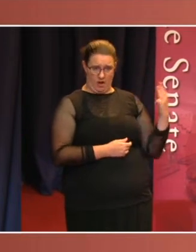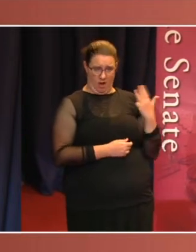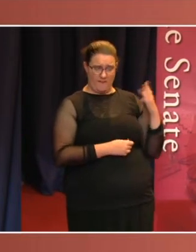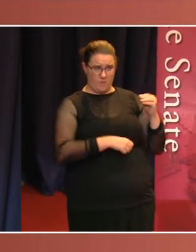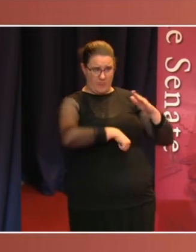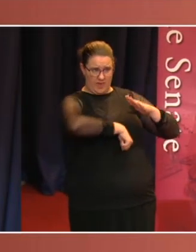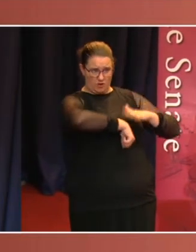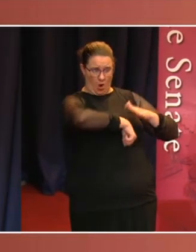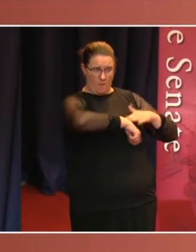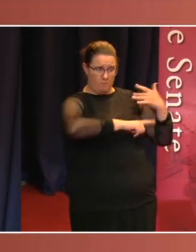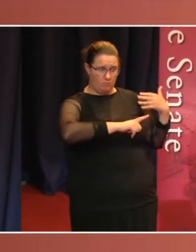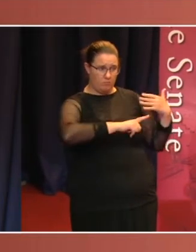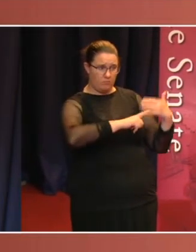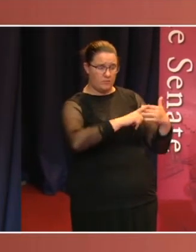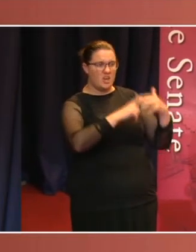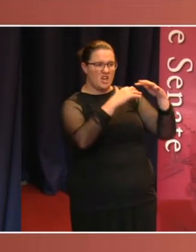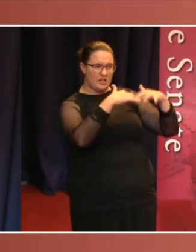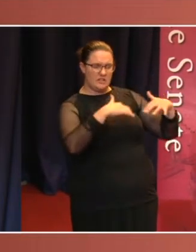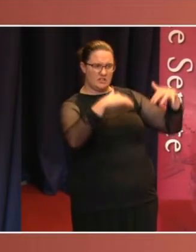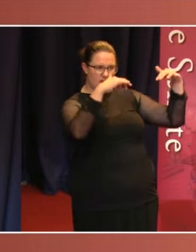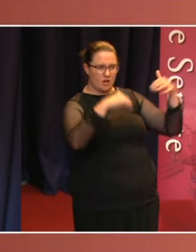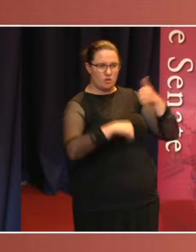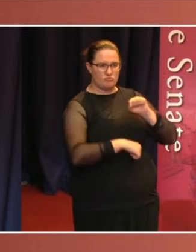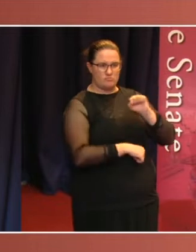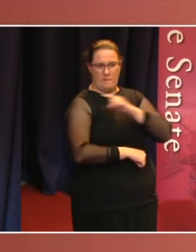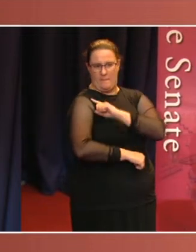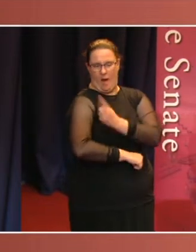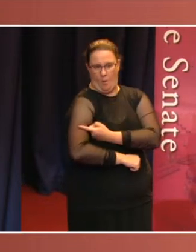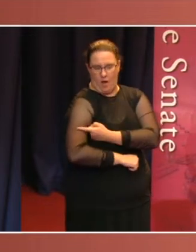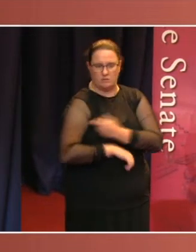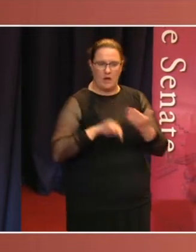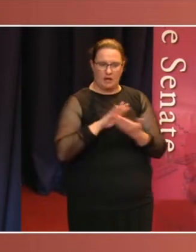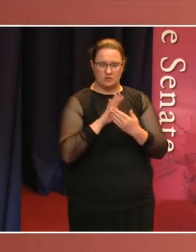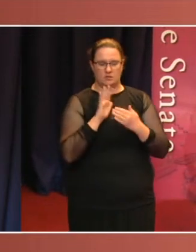exercise the powers bestowed upon it by the Constitution.